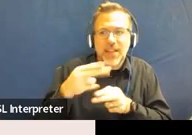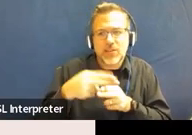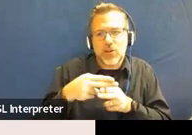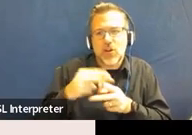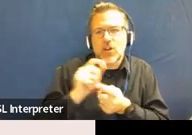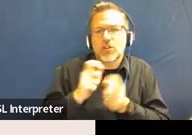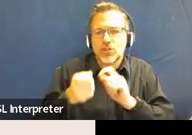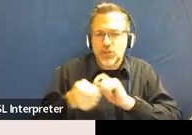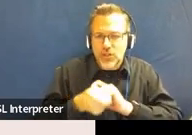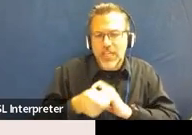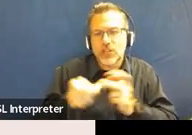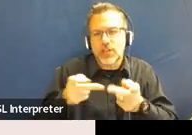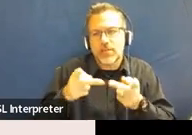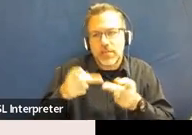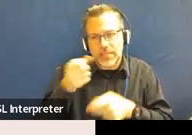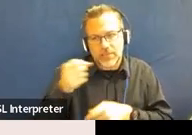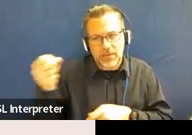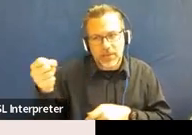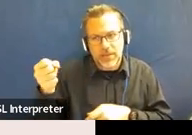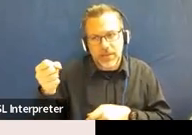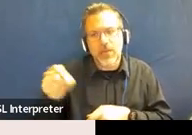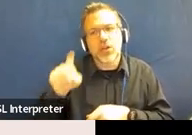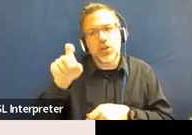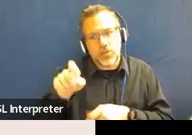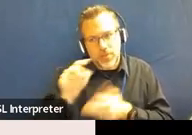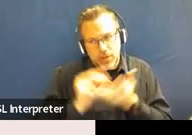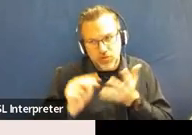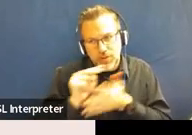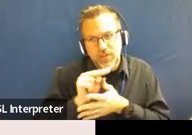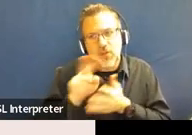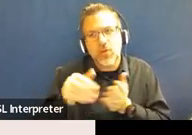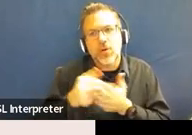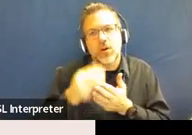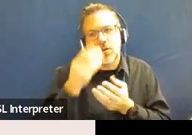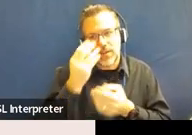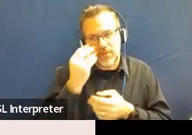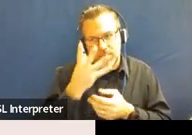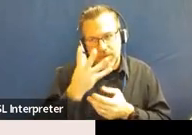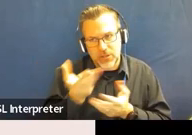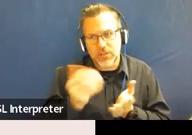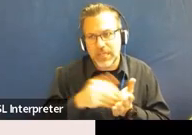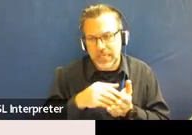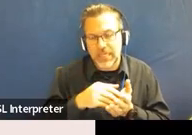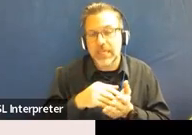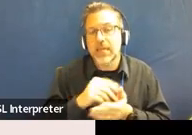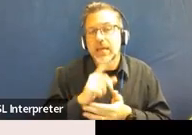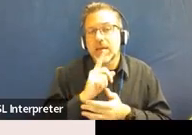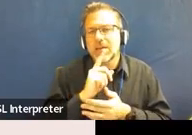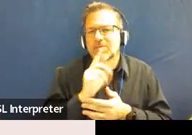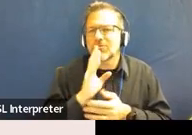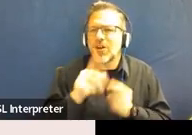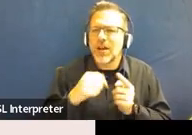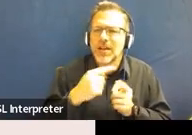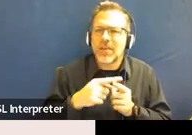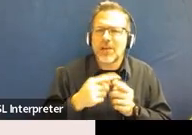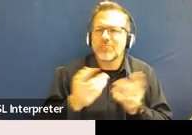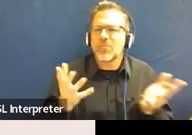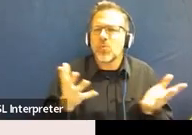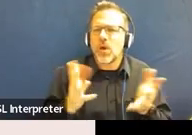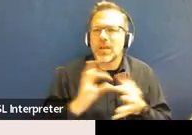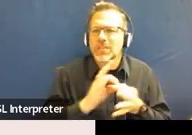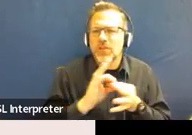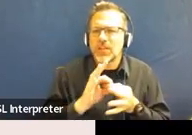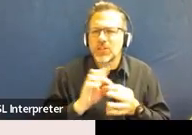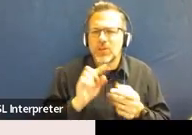that student. And you want to make sure, again, that you're reviewing all of that information and talking about what is the relationship to the child's